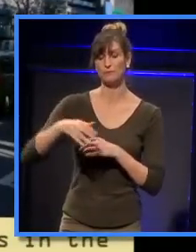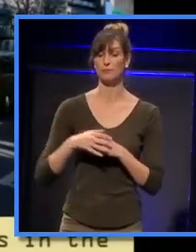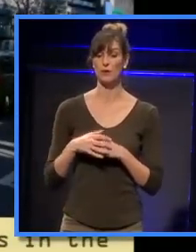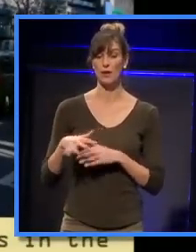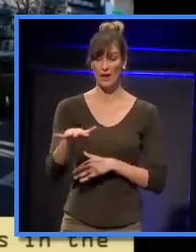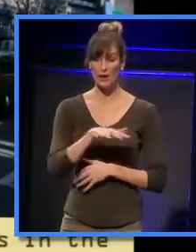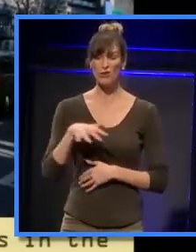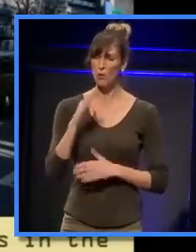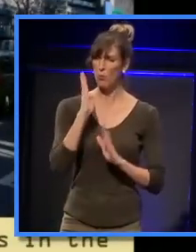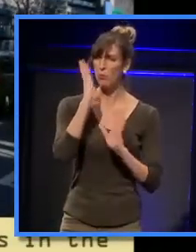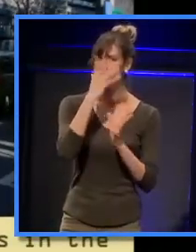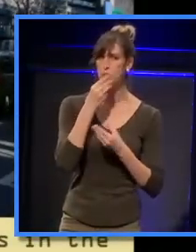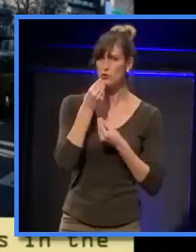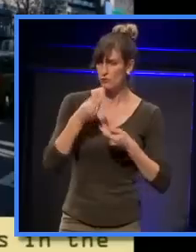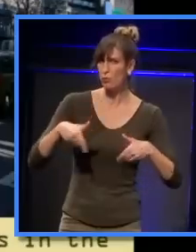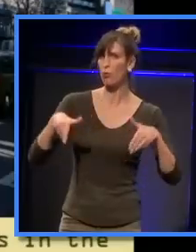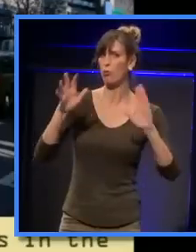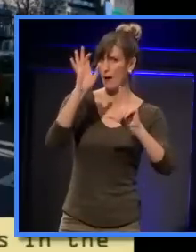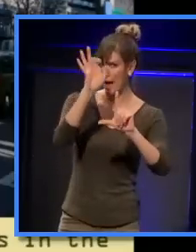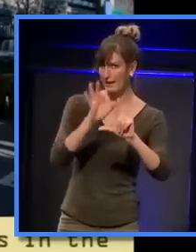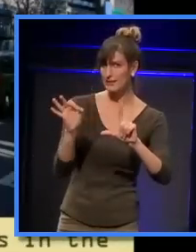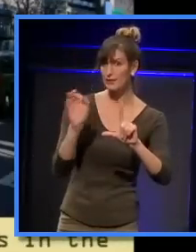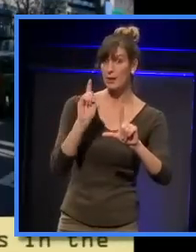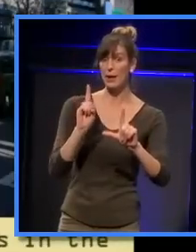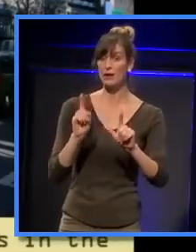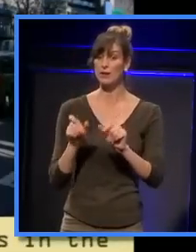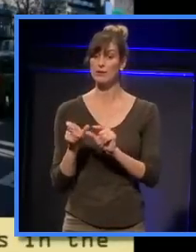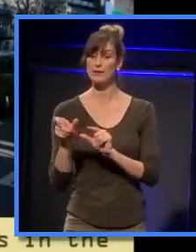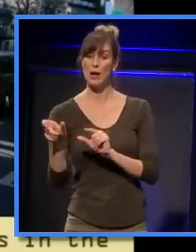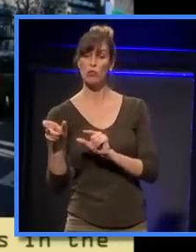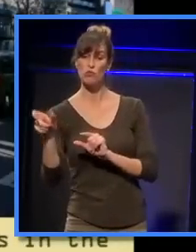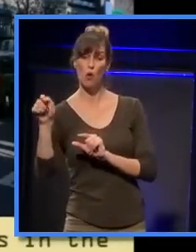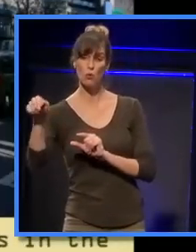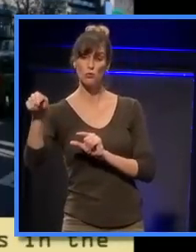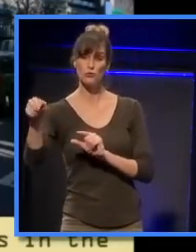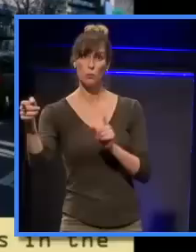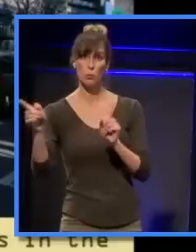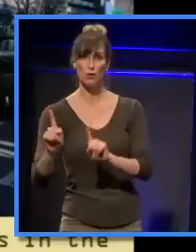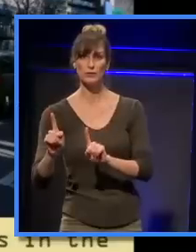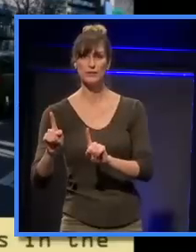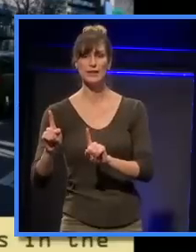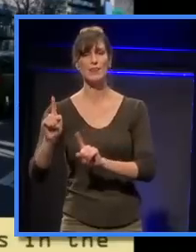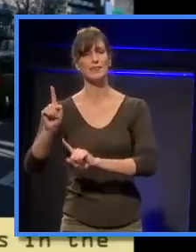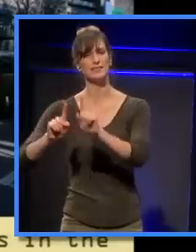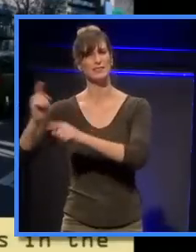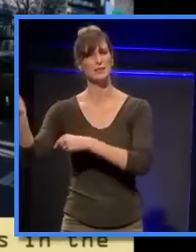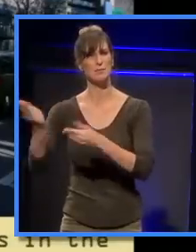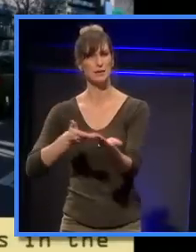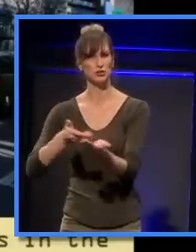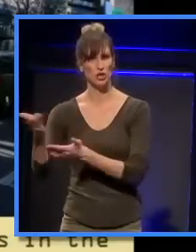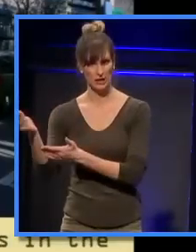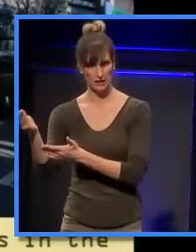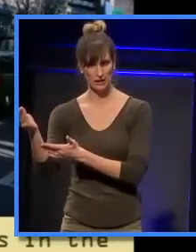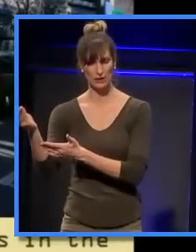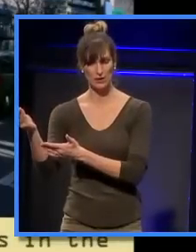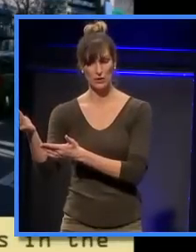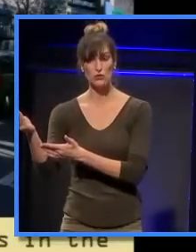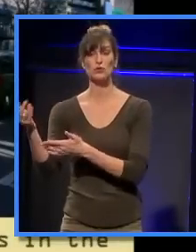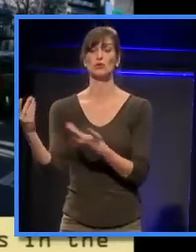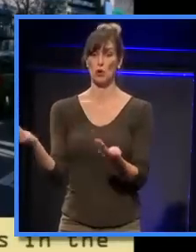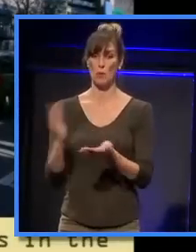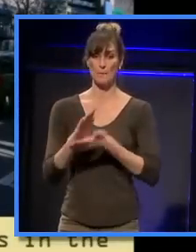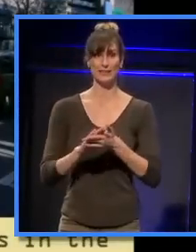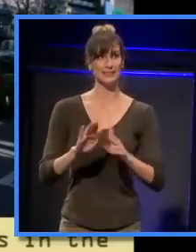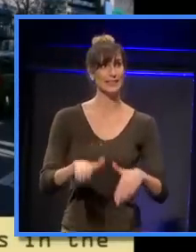of course, just down the road is the city mission. And what we see is a real, a quite dramatic break between what the place is like in the daytime